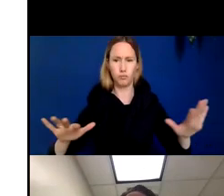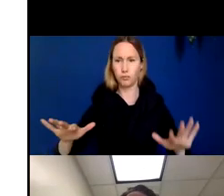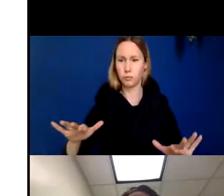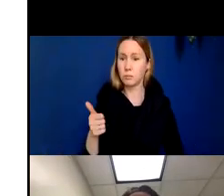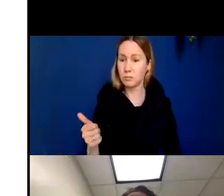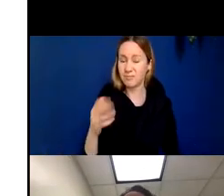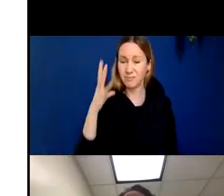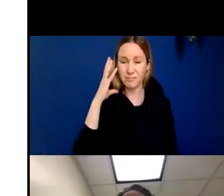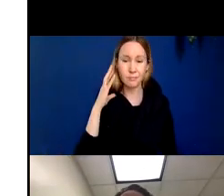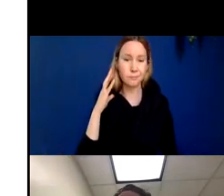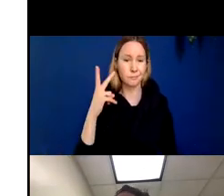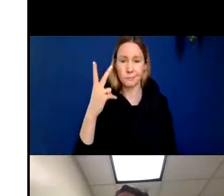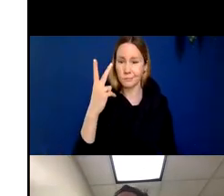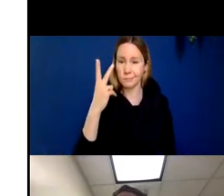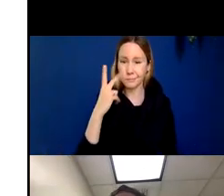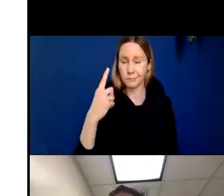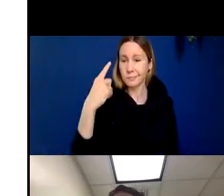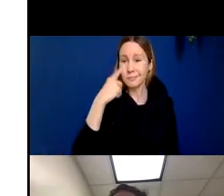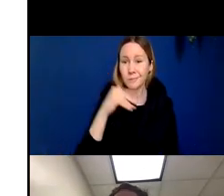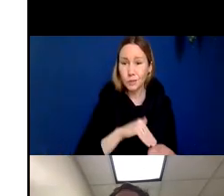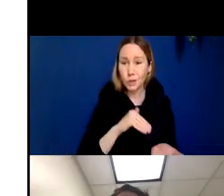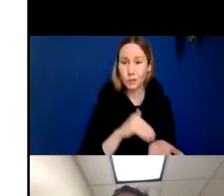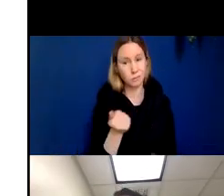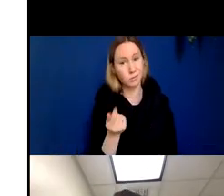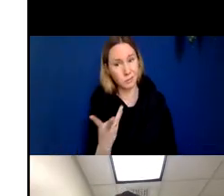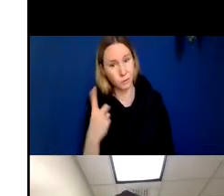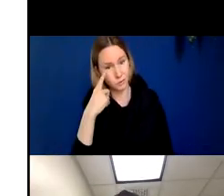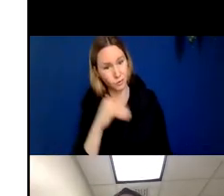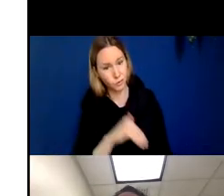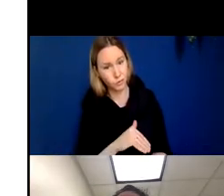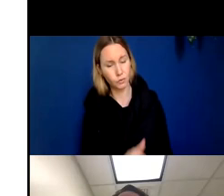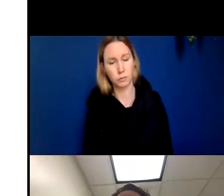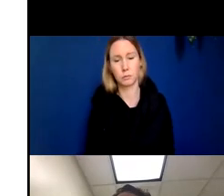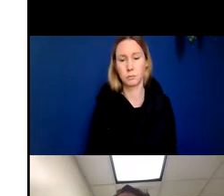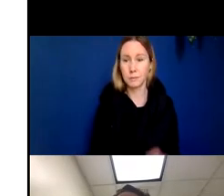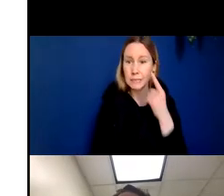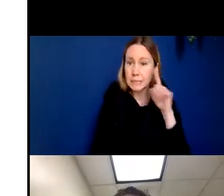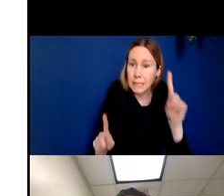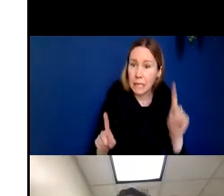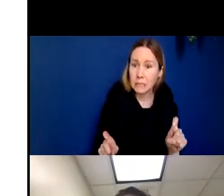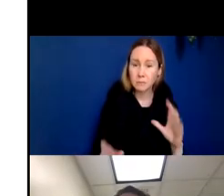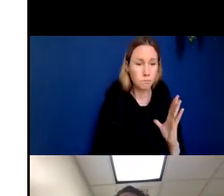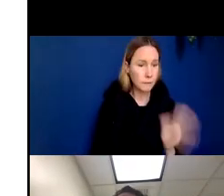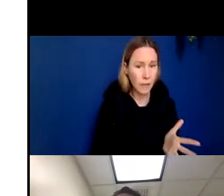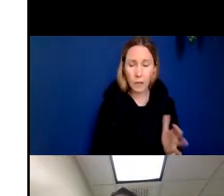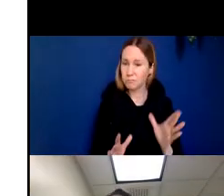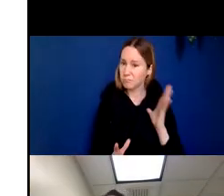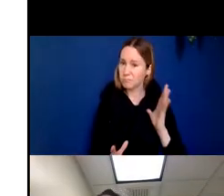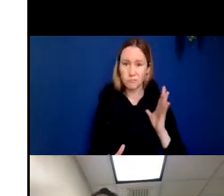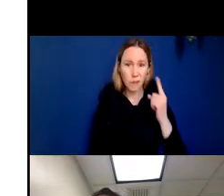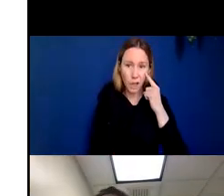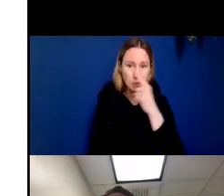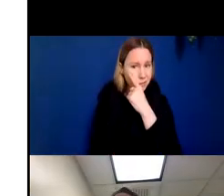has seen an ophthalmologist, more than one has seen a, has had their eyes tested and they're fine. There's nothing going on with their eyes,